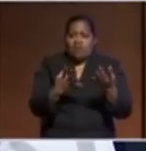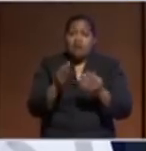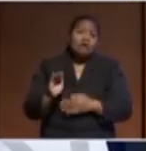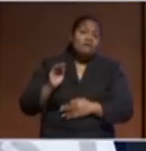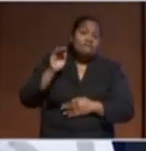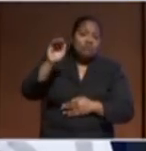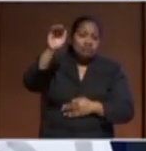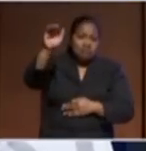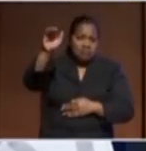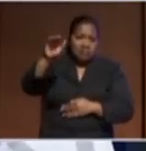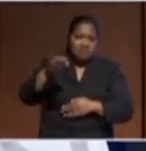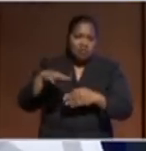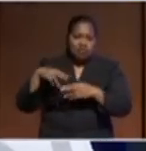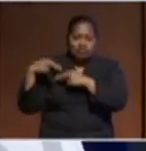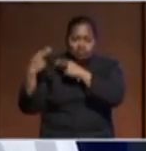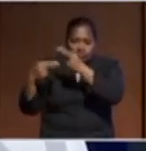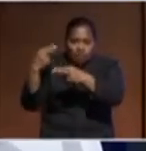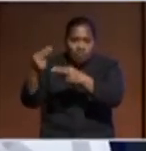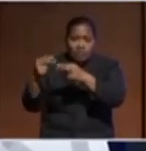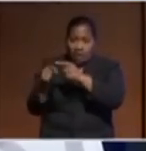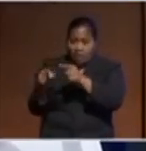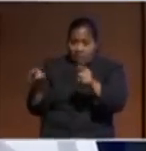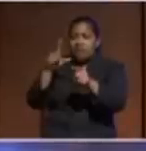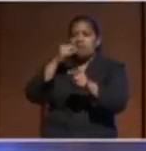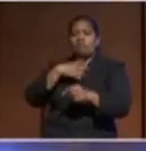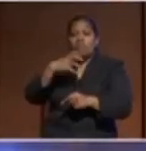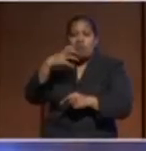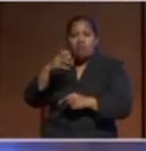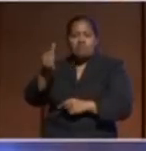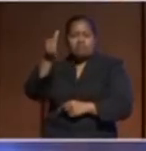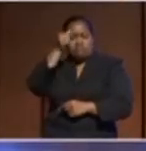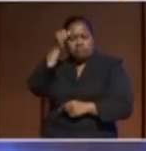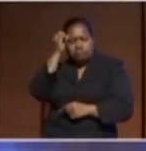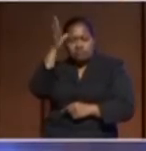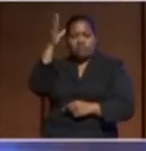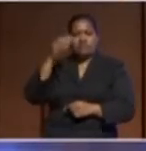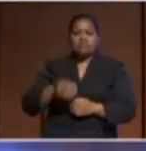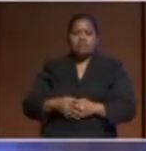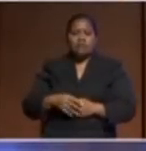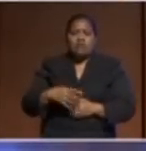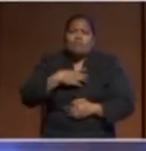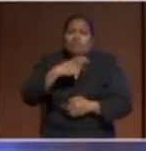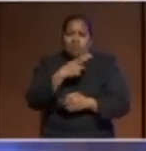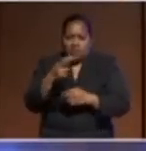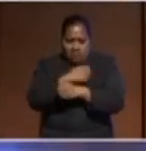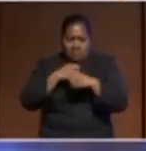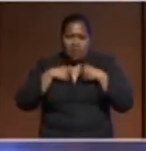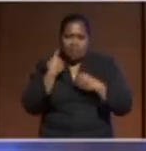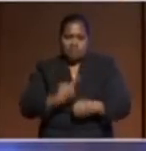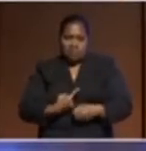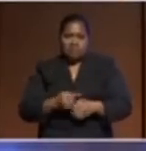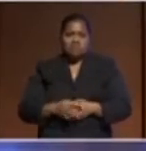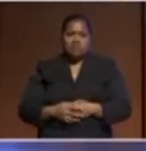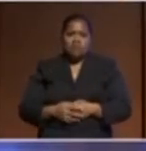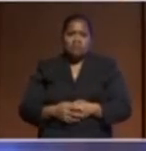that they are more fully aware, probably more than ourselves here today, to face those